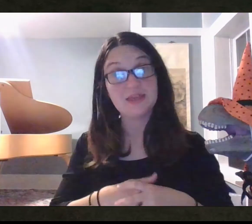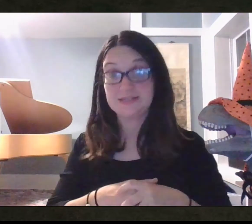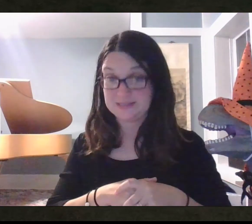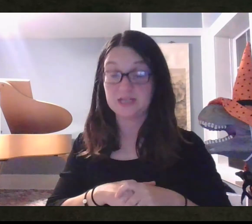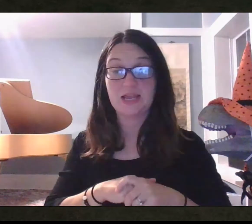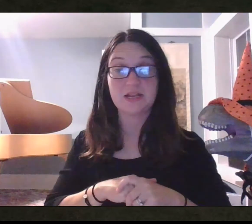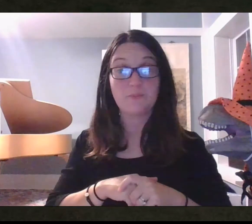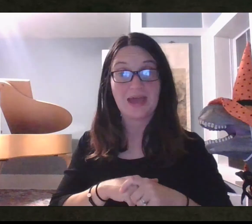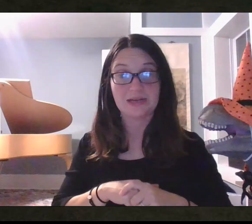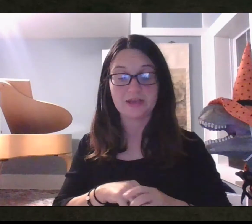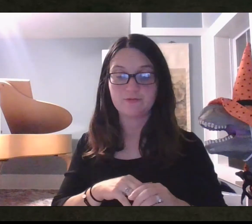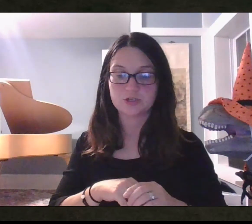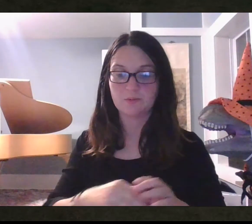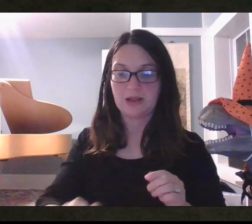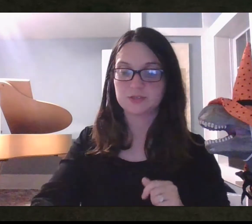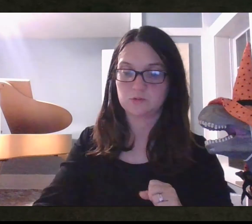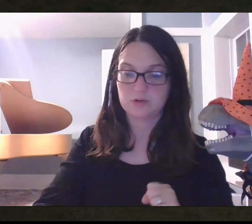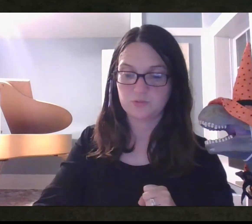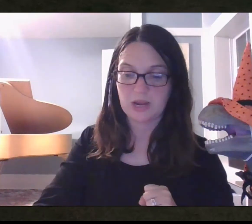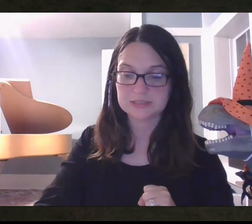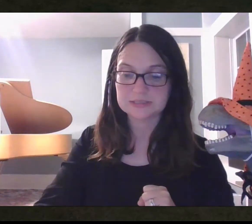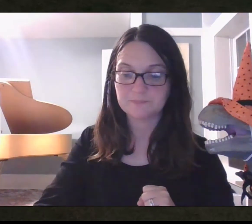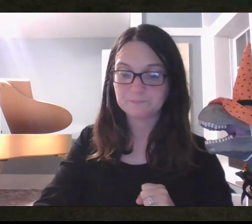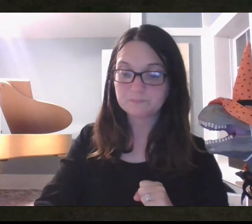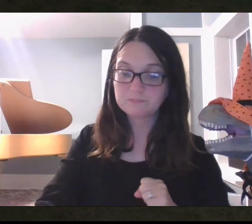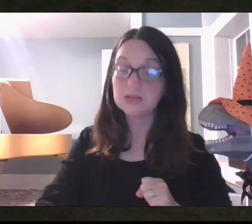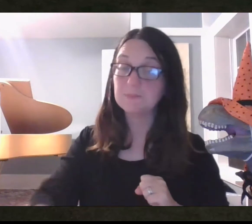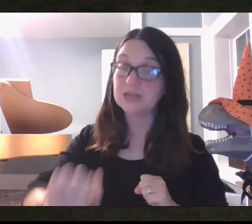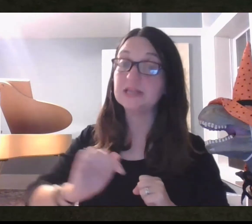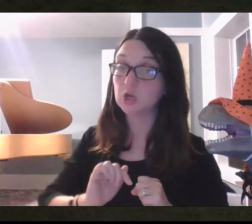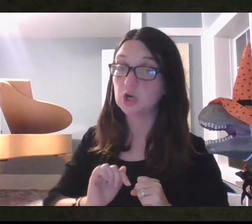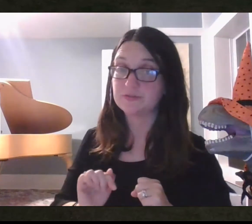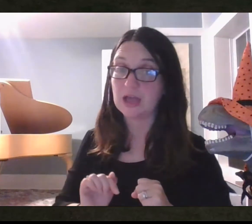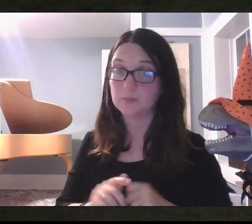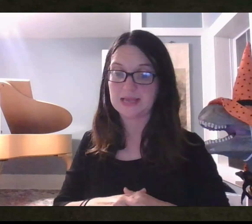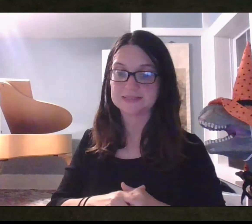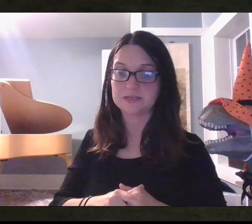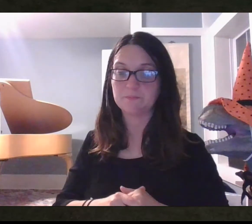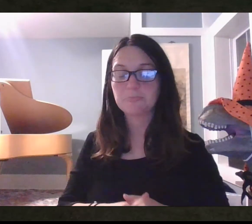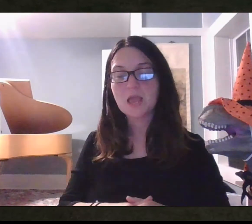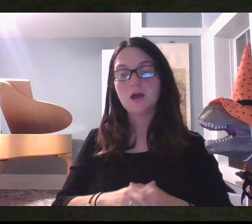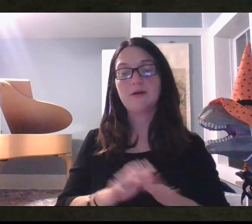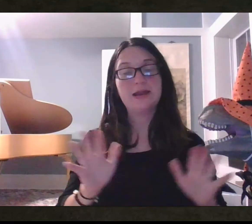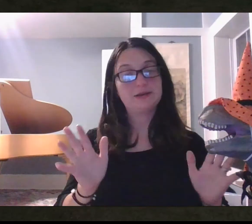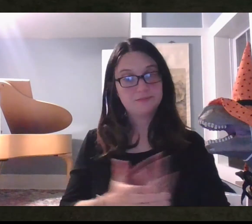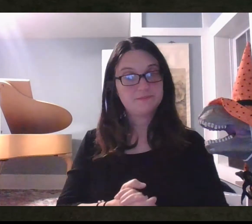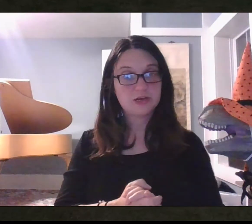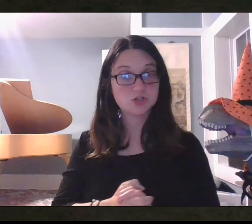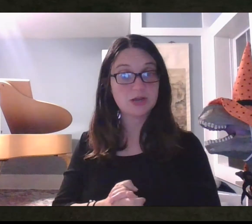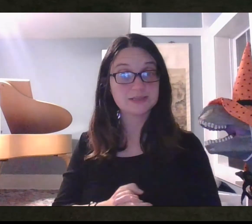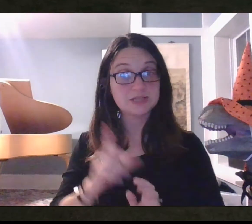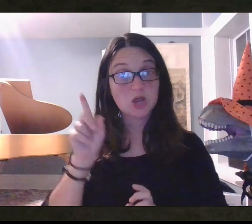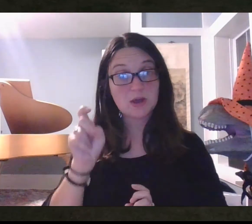it did end up badly for Tyrannosaurus Rex, but he learned a valuable lesson. All right,